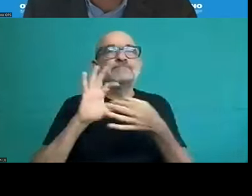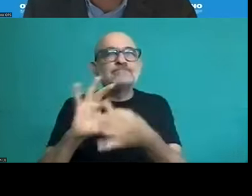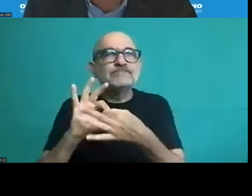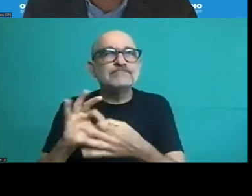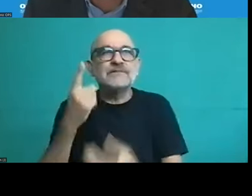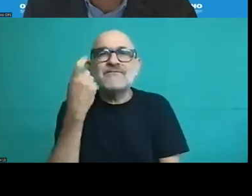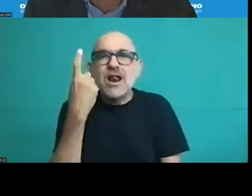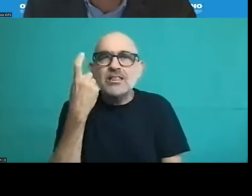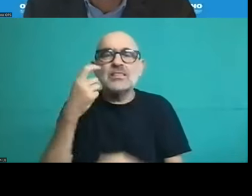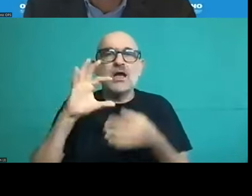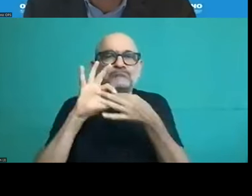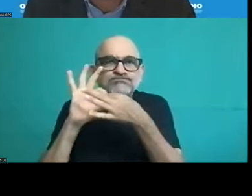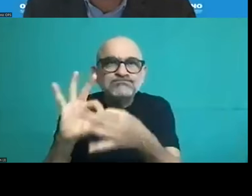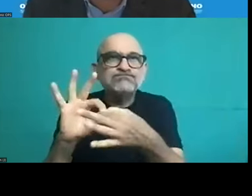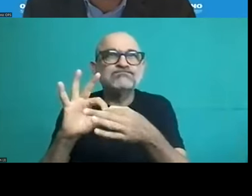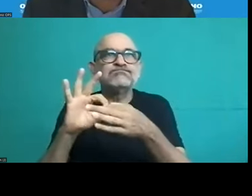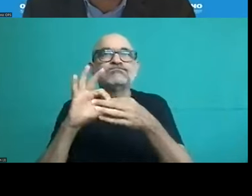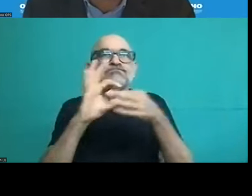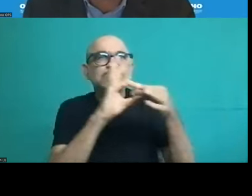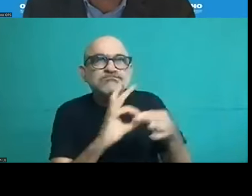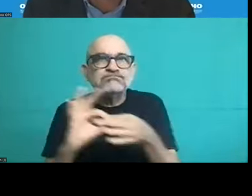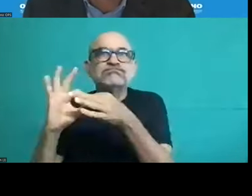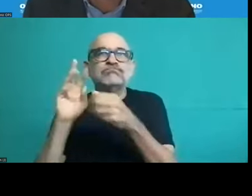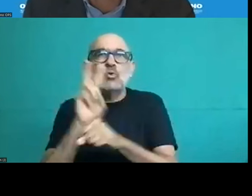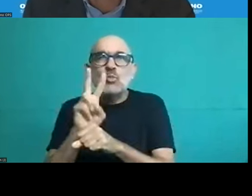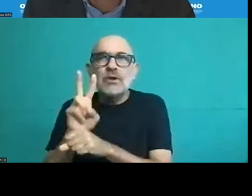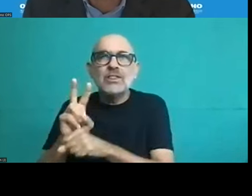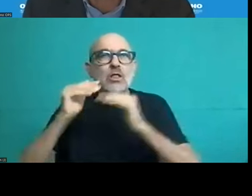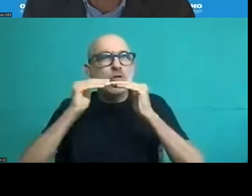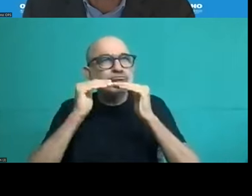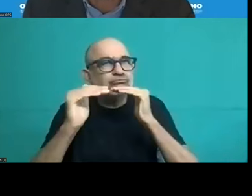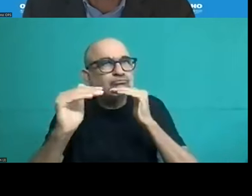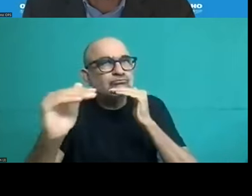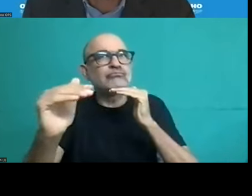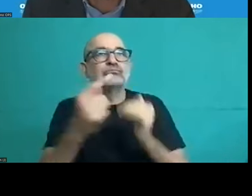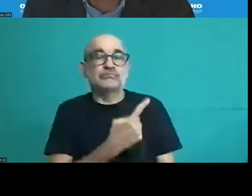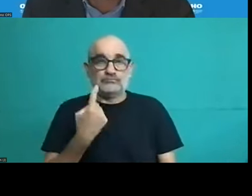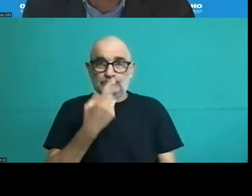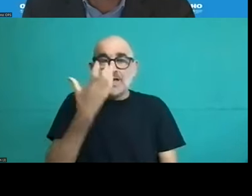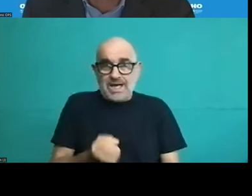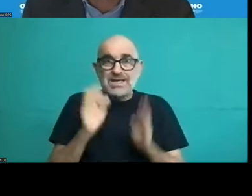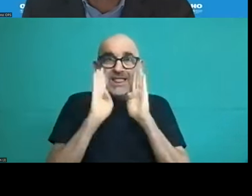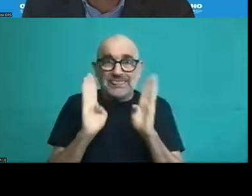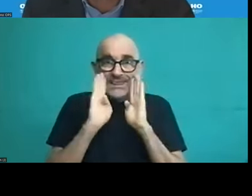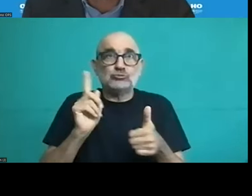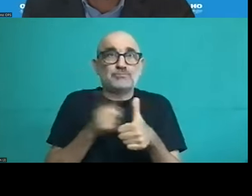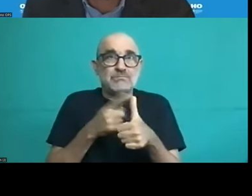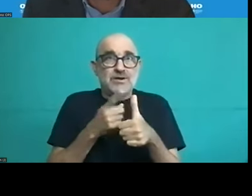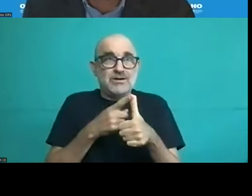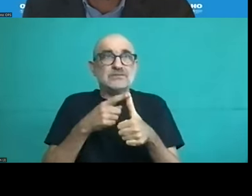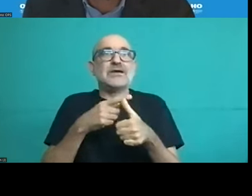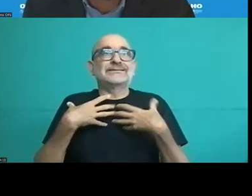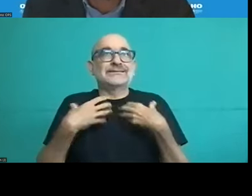we do not have a primary health care in this field of private health